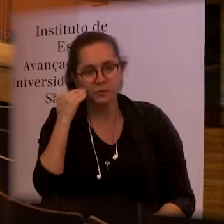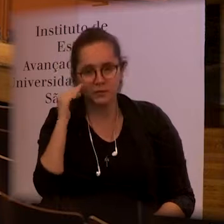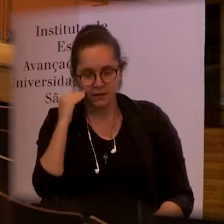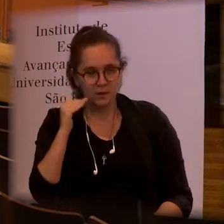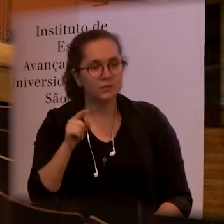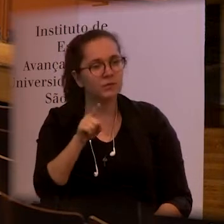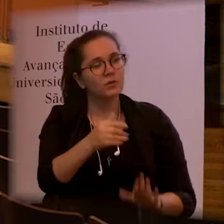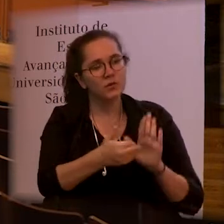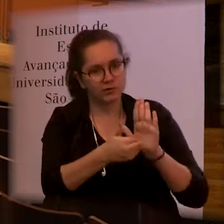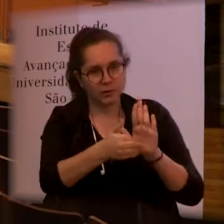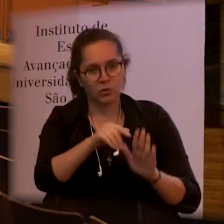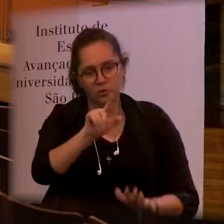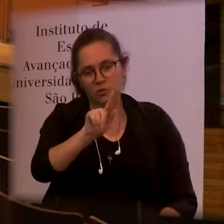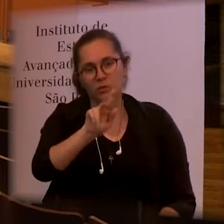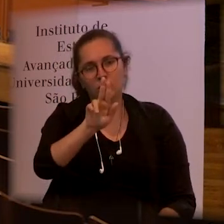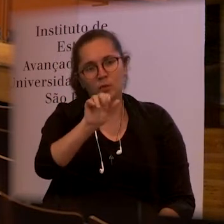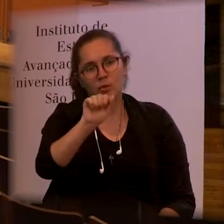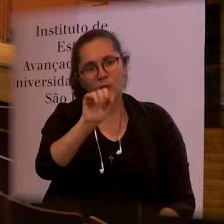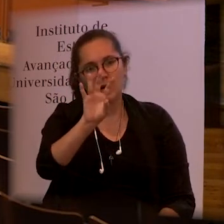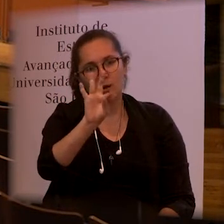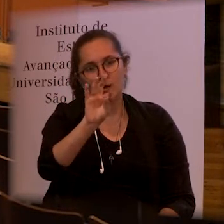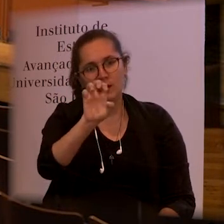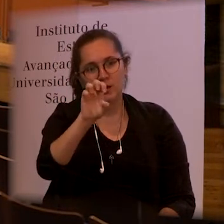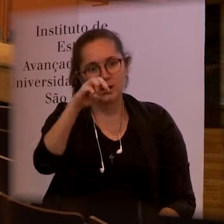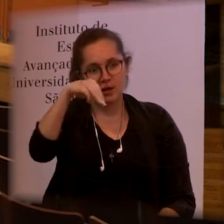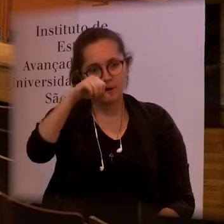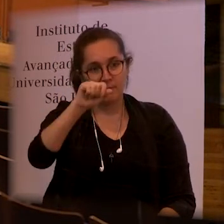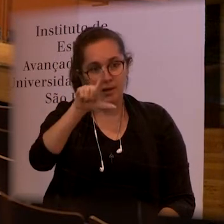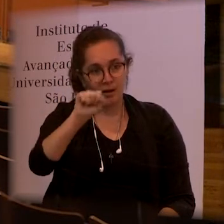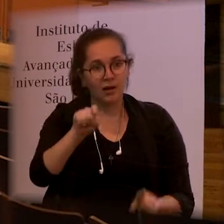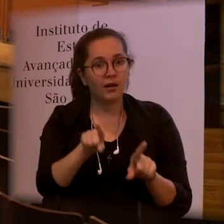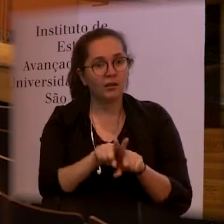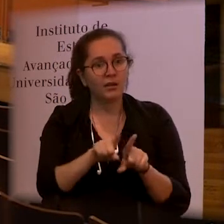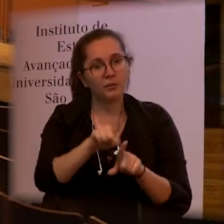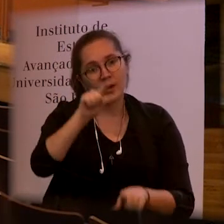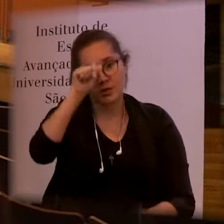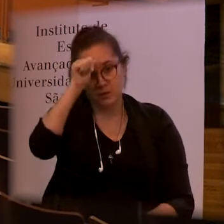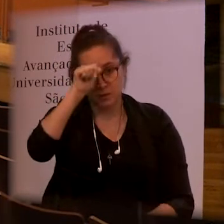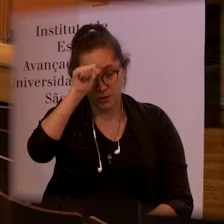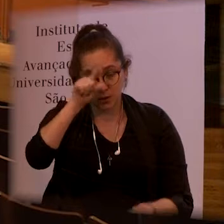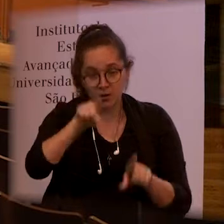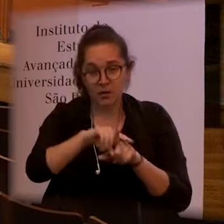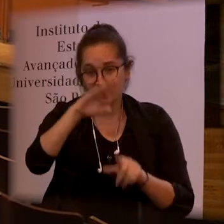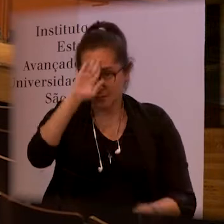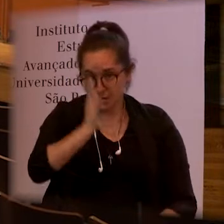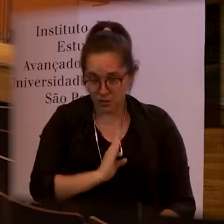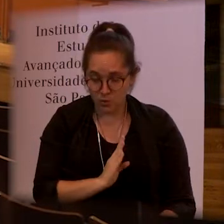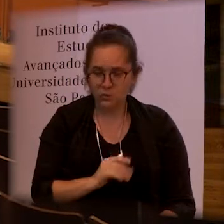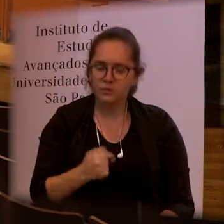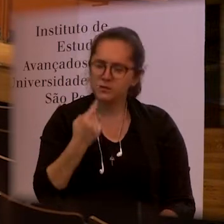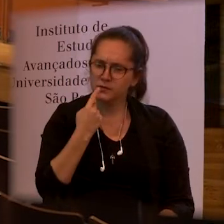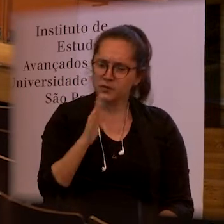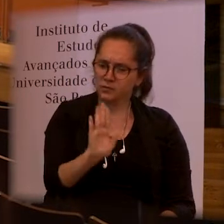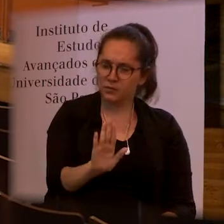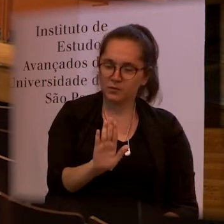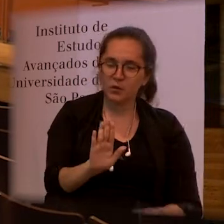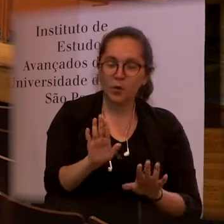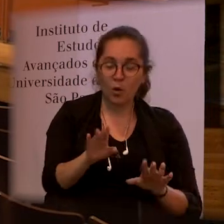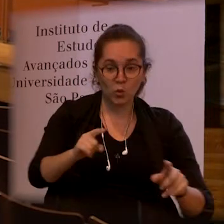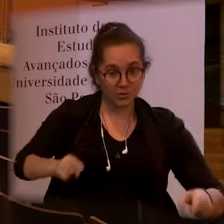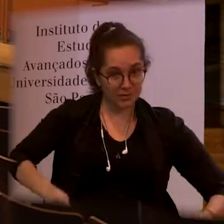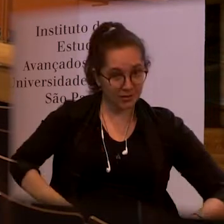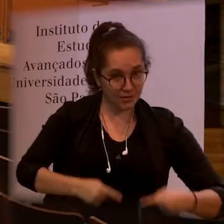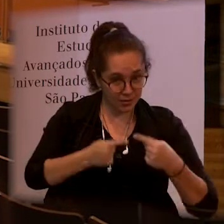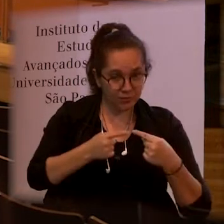as you showed Guatemala and Indonesia and Brazil the potential is very close and the